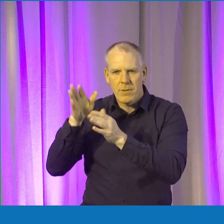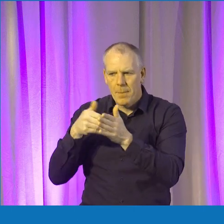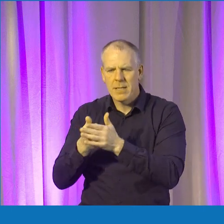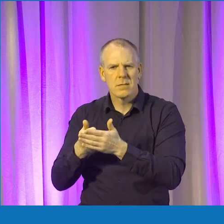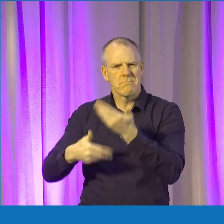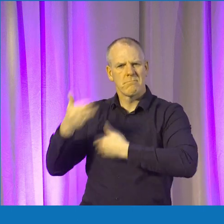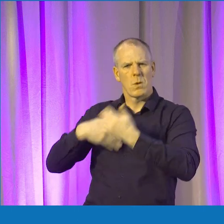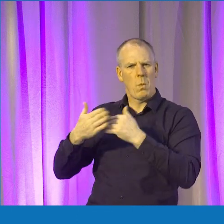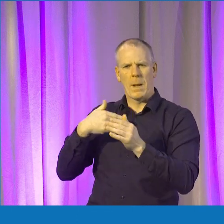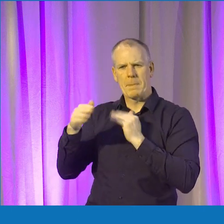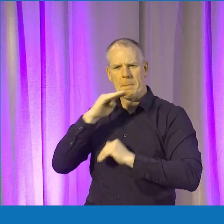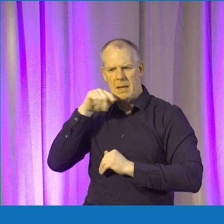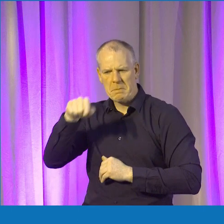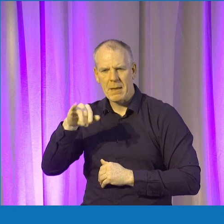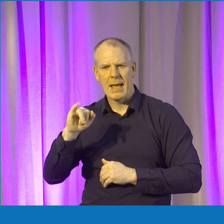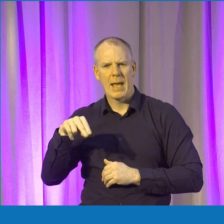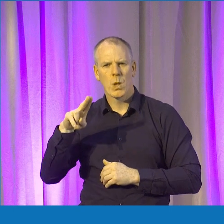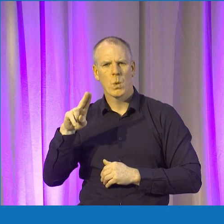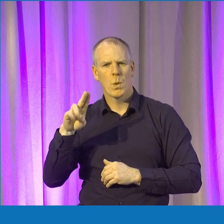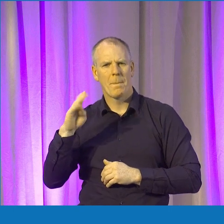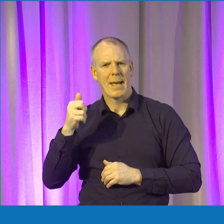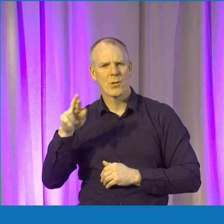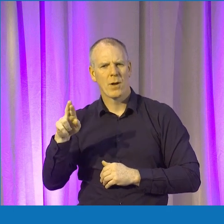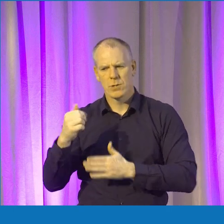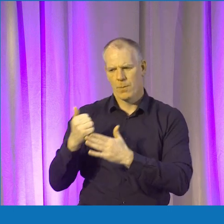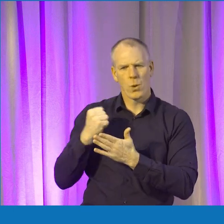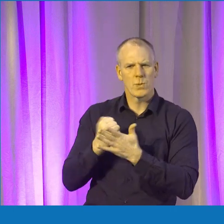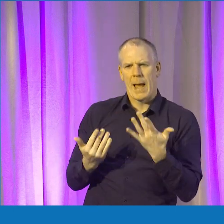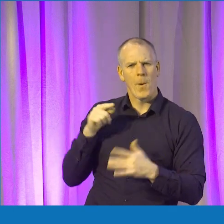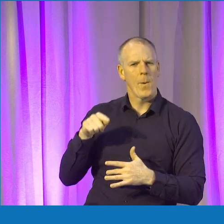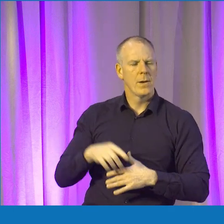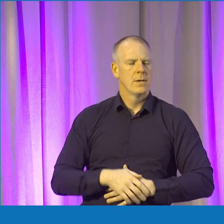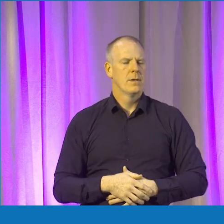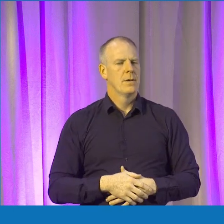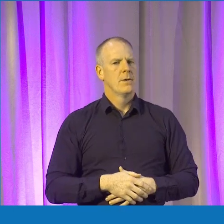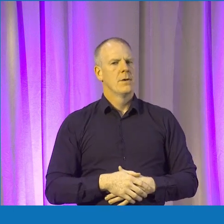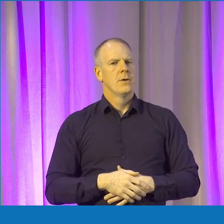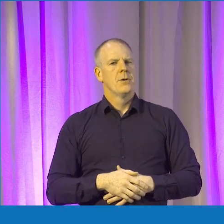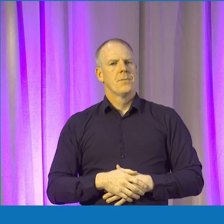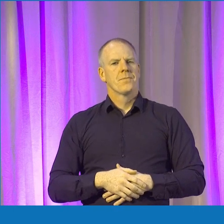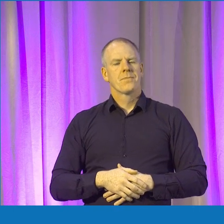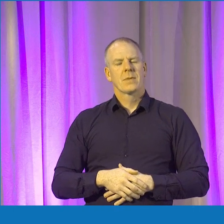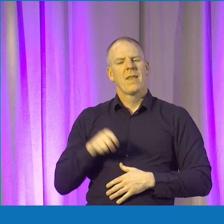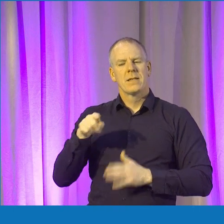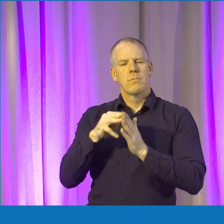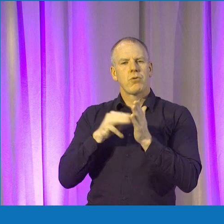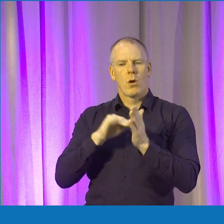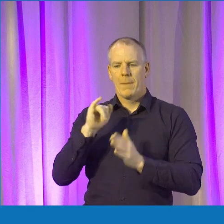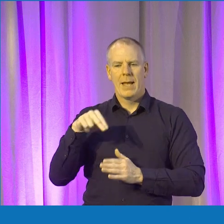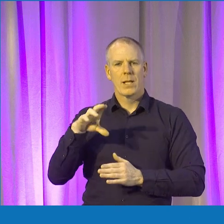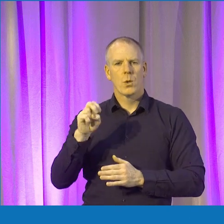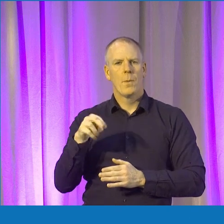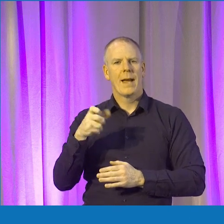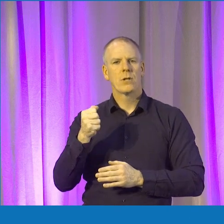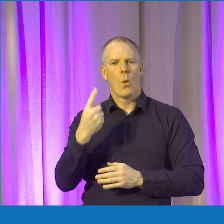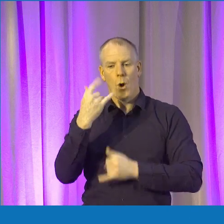with me a bit about the incubator and what it is and how it supports students? Yeah, sure. So the incubator program, it's a year-long